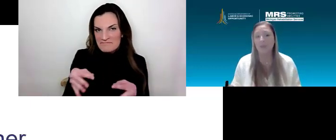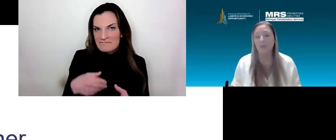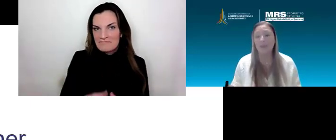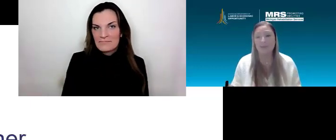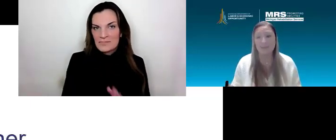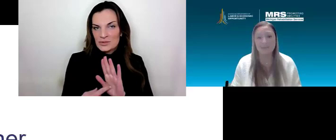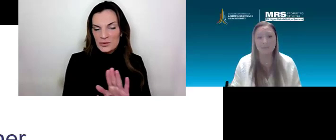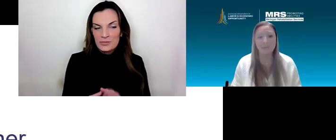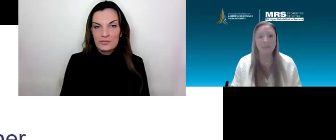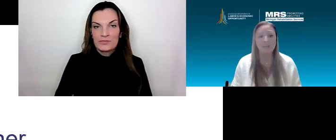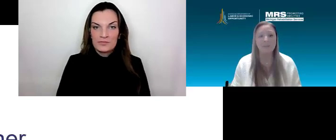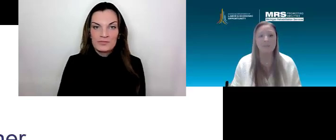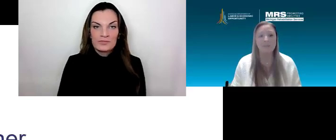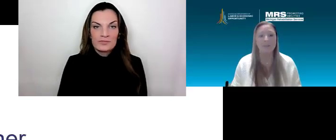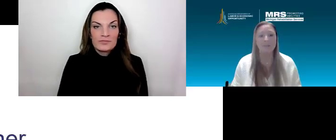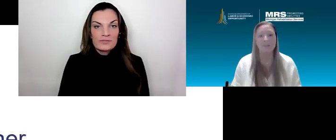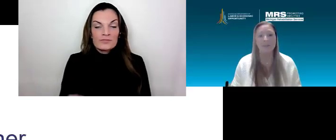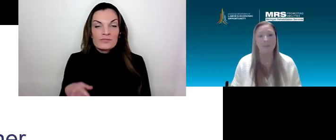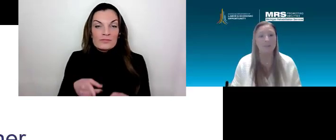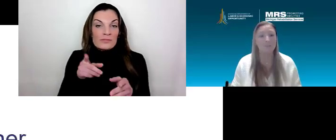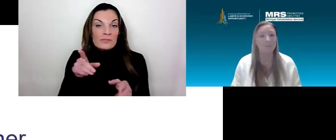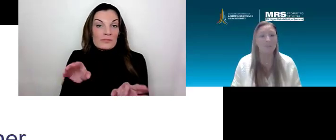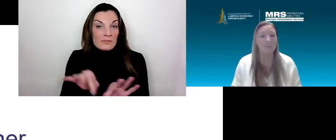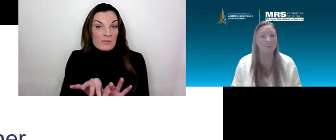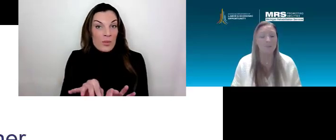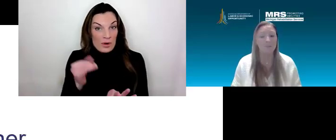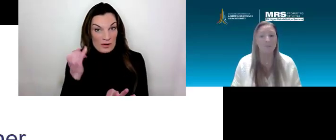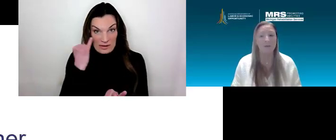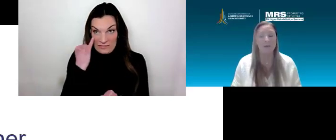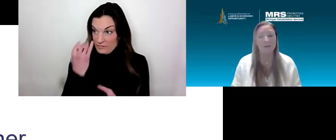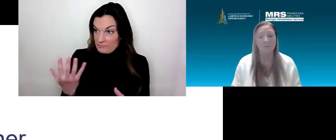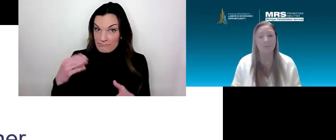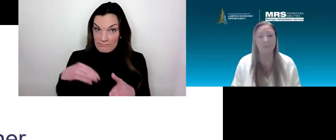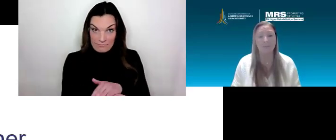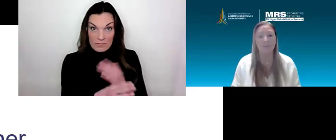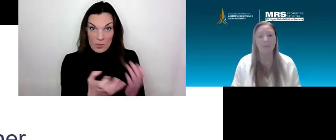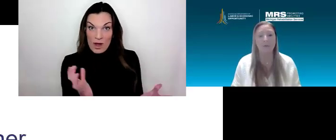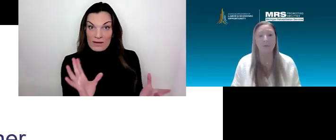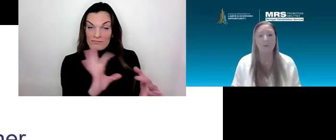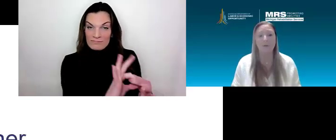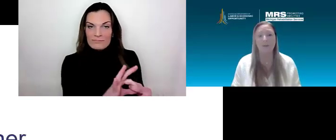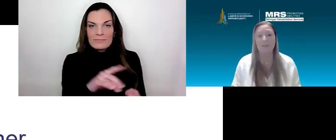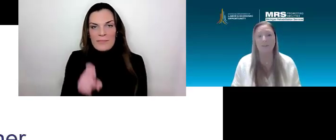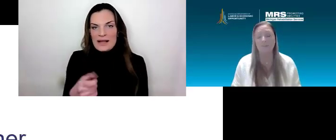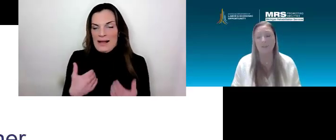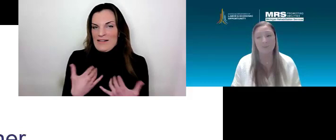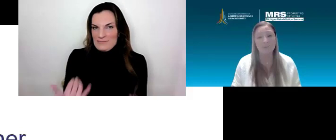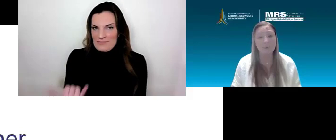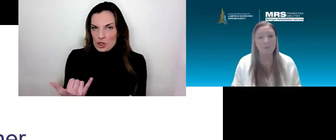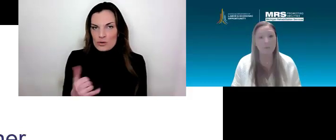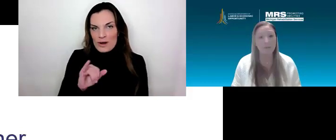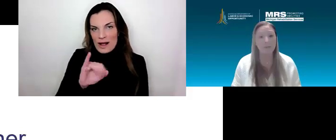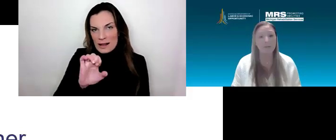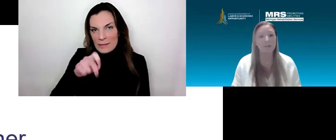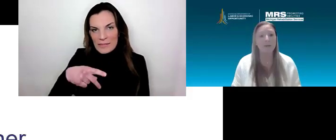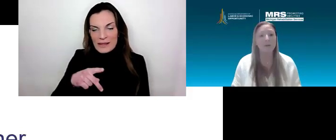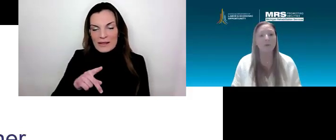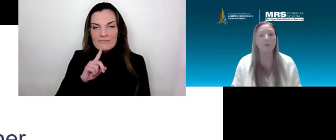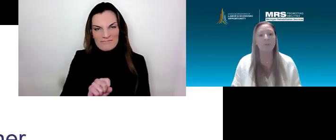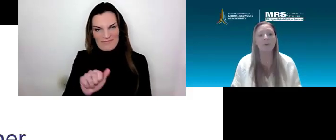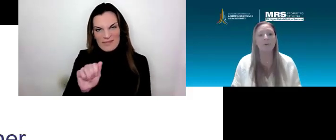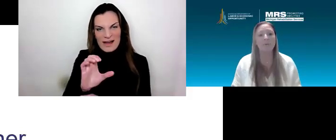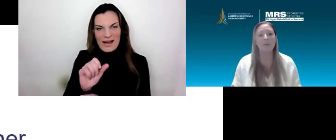have an active individualized education plan or IEP or an active 504 plan